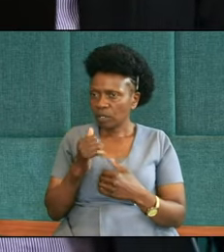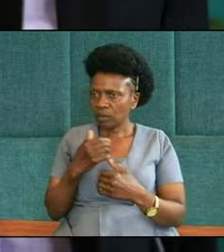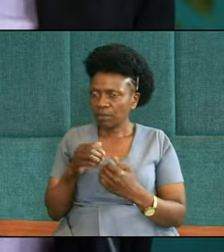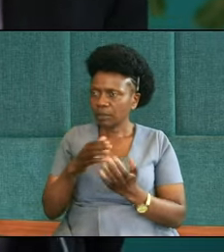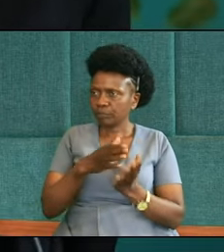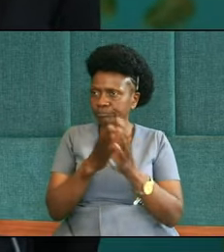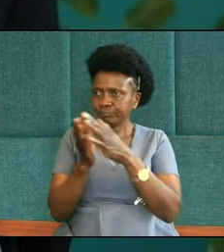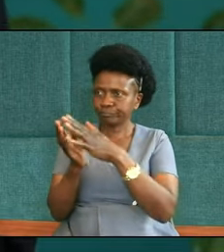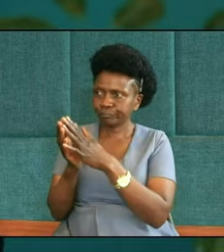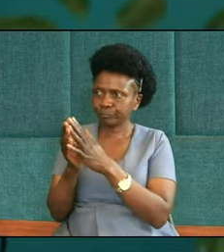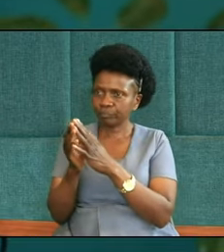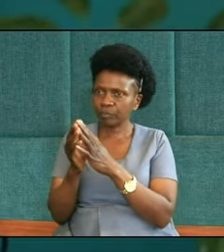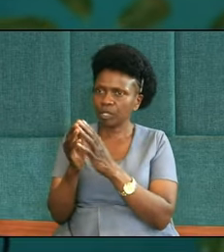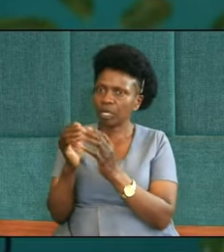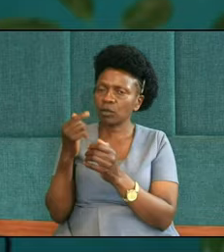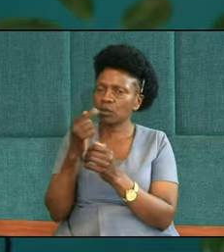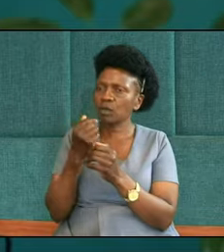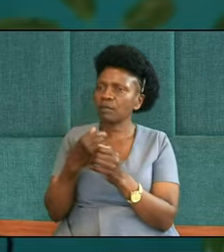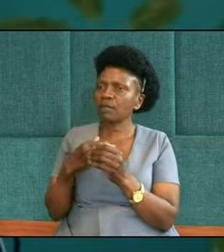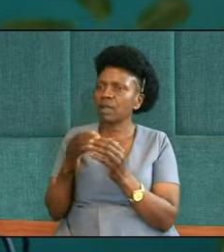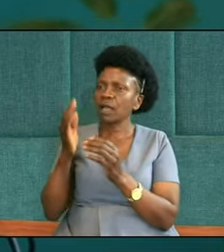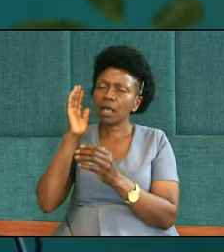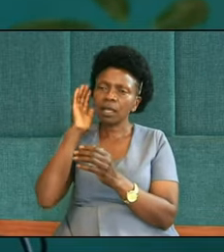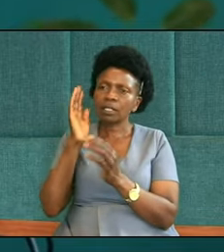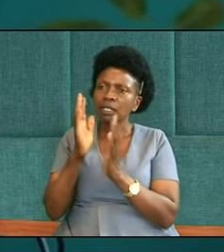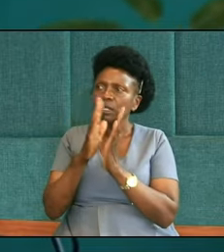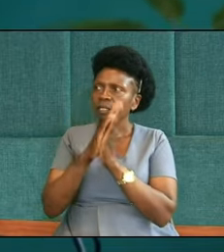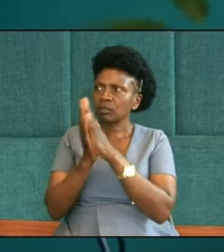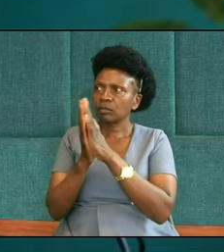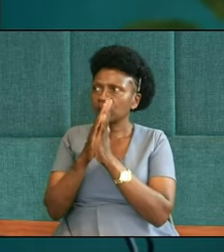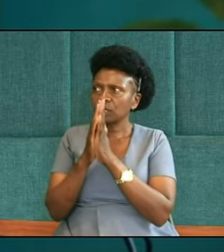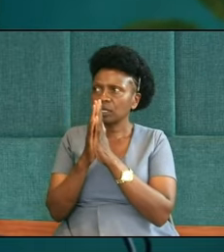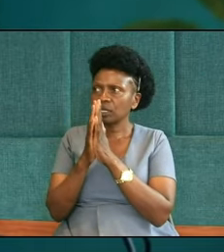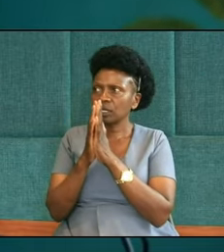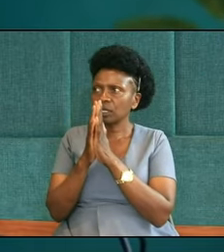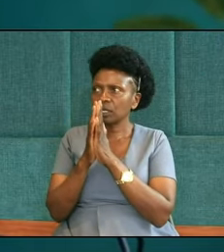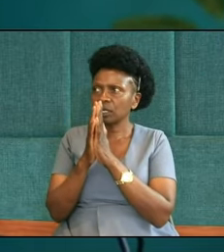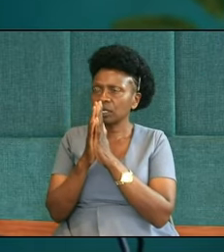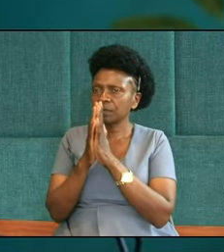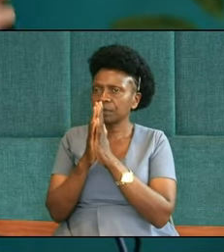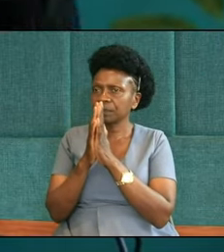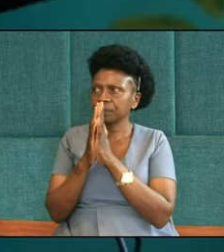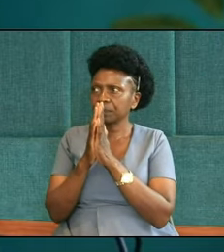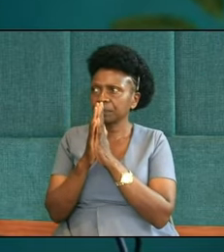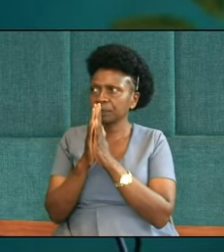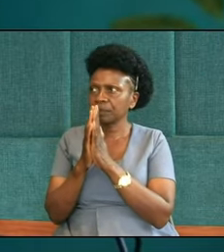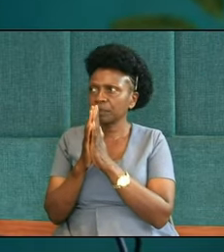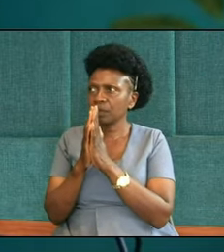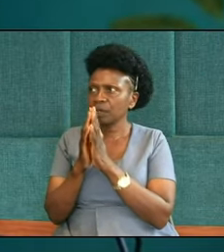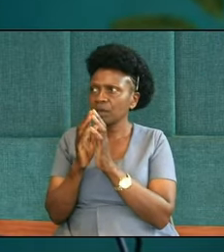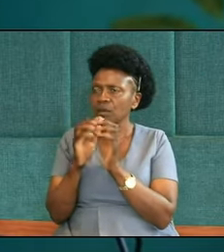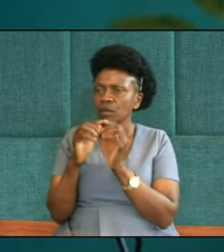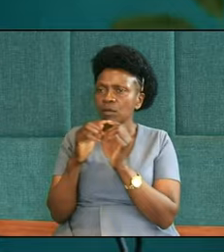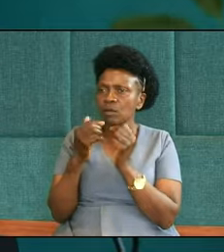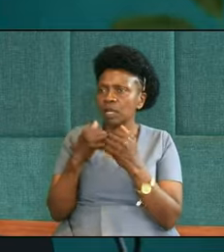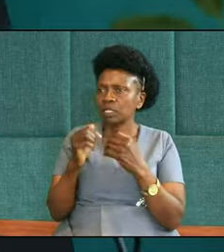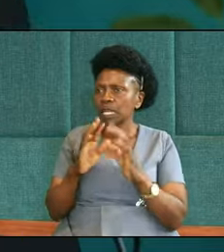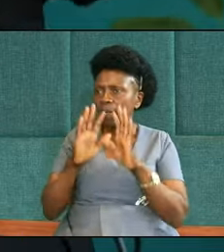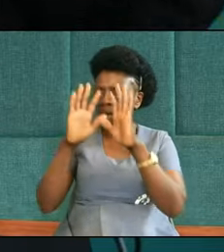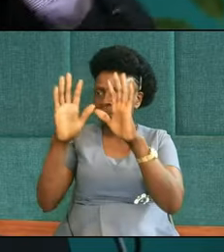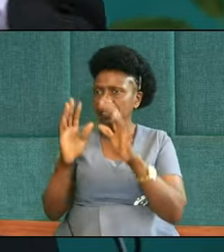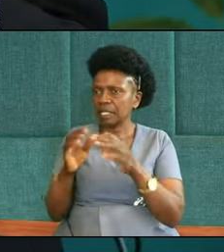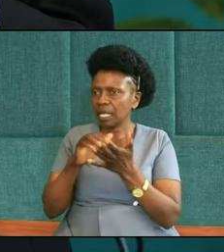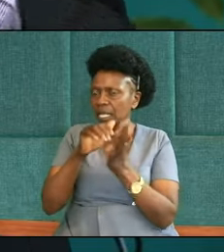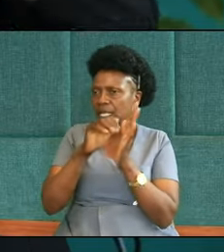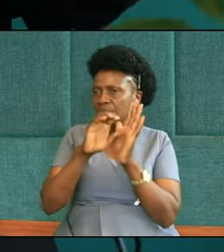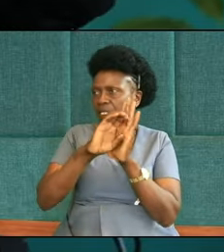story of the love of God to others? Let me see, who will tell the story of Judah? Don't be afraid, tell people about this most amazing example, I see